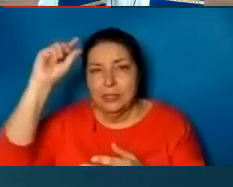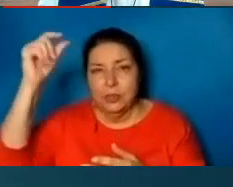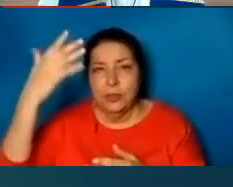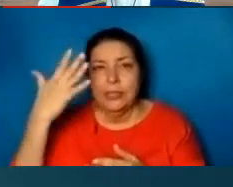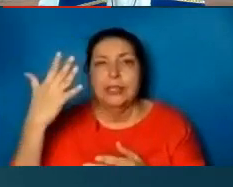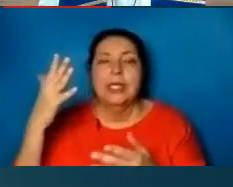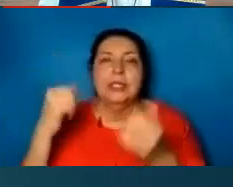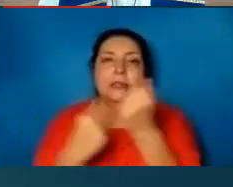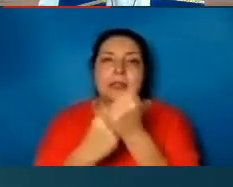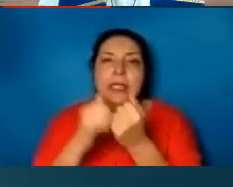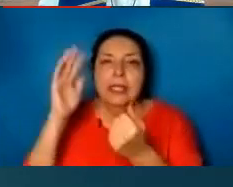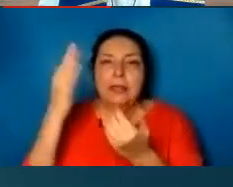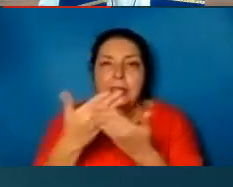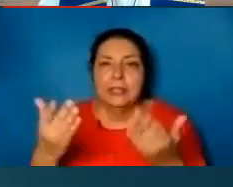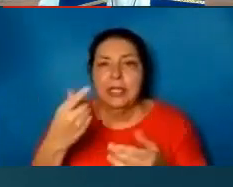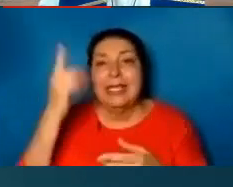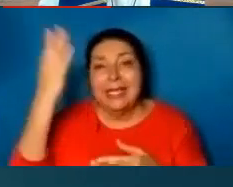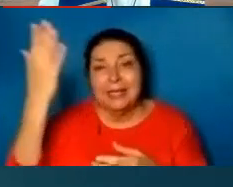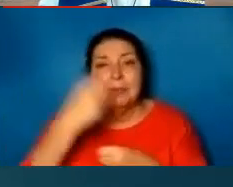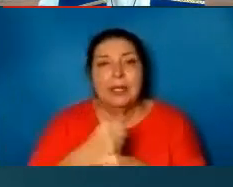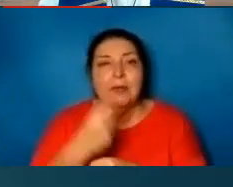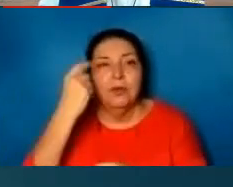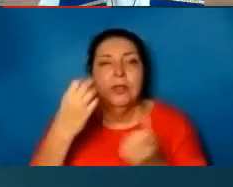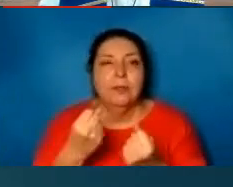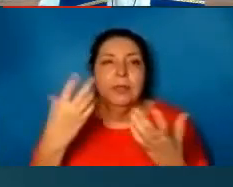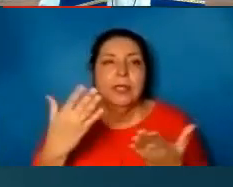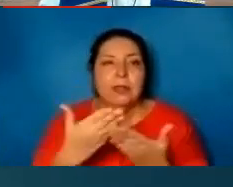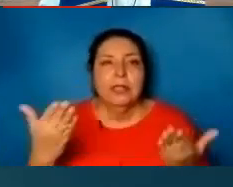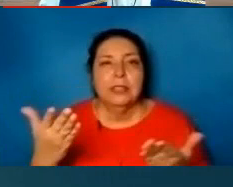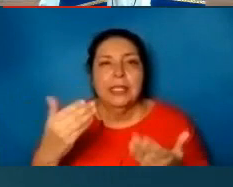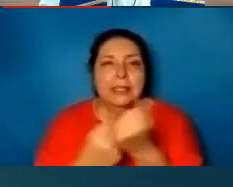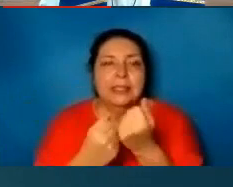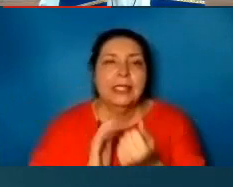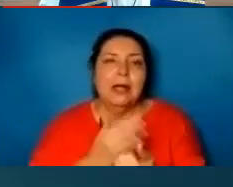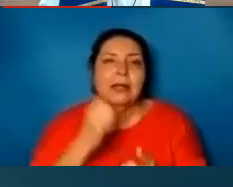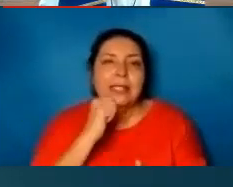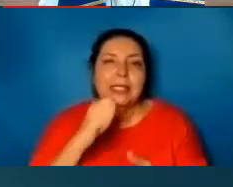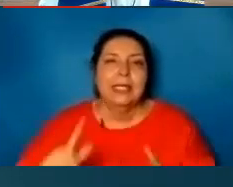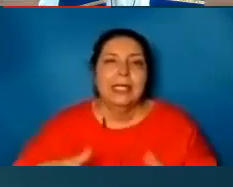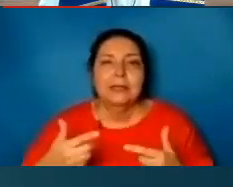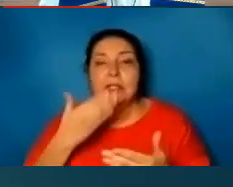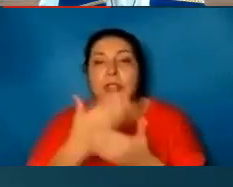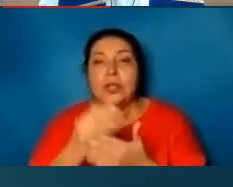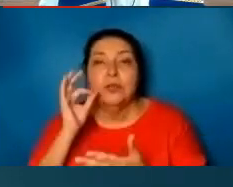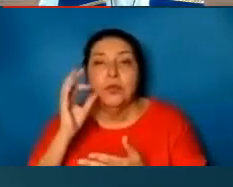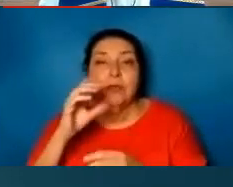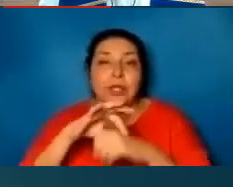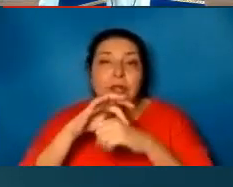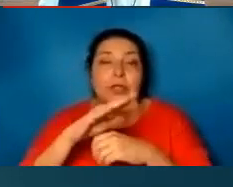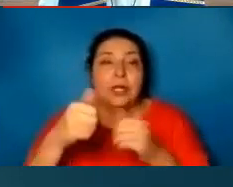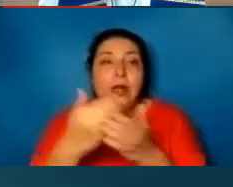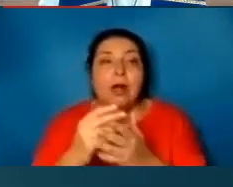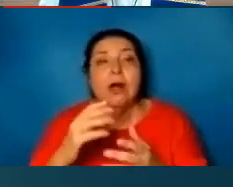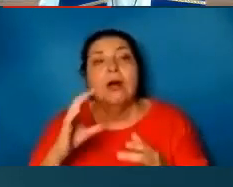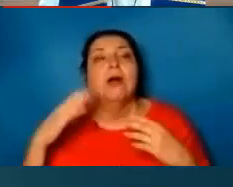he has made, for the bounty of resources that sustains our daily lives, and for the good fruit of the earth by which all creatures are